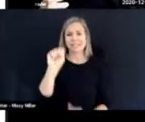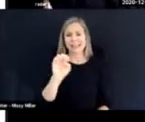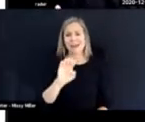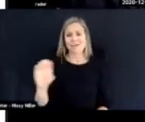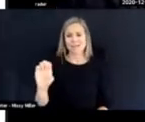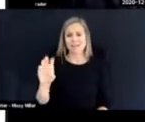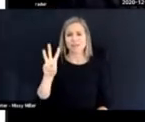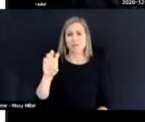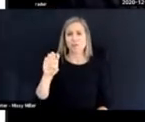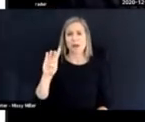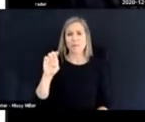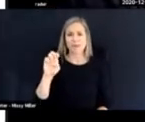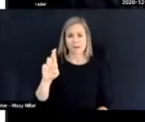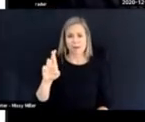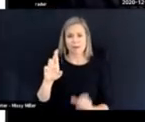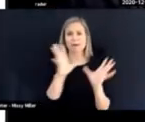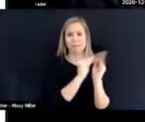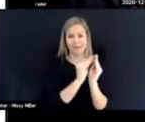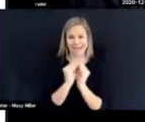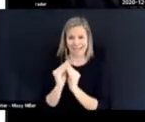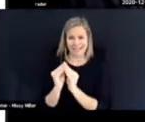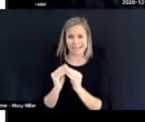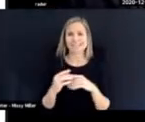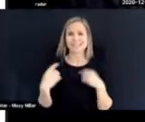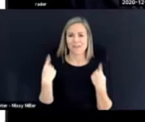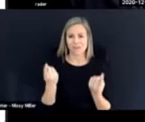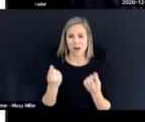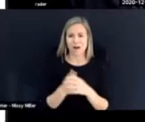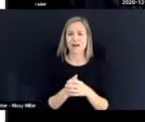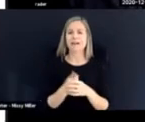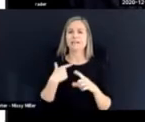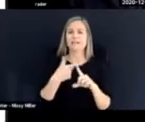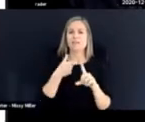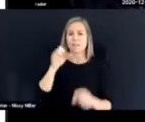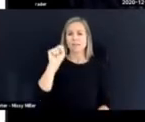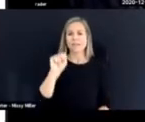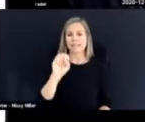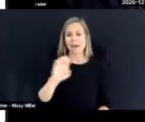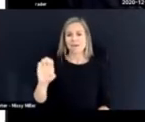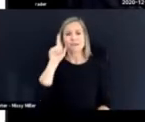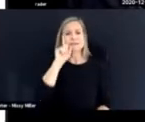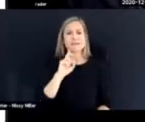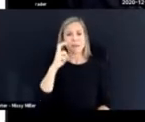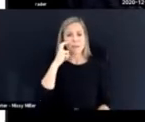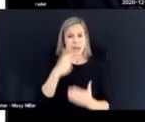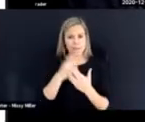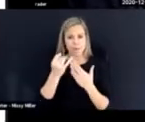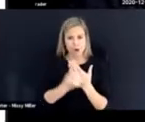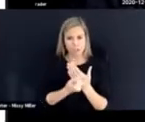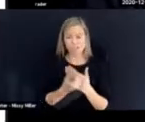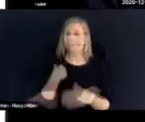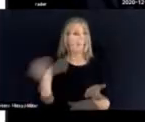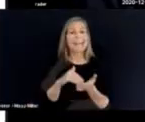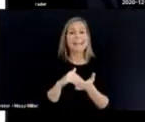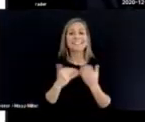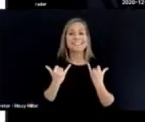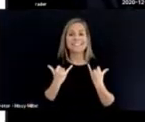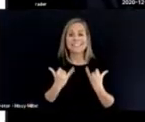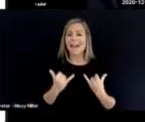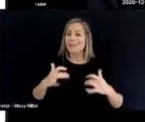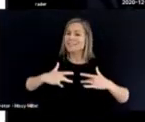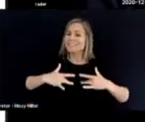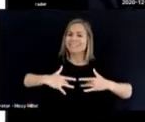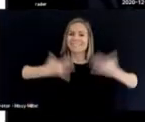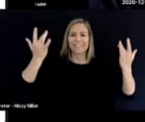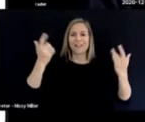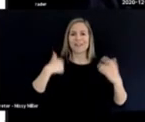webinar sessions. This collaborative has been brought to you by our Southeast DeafBlind projects. Without further ado, we're so